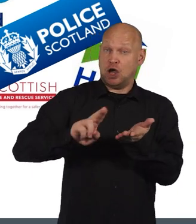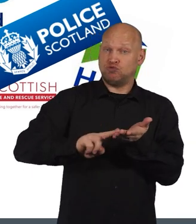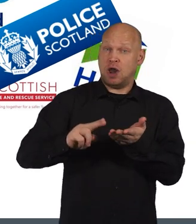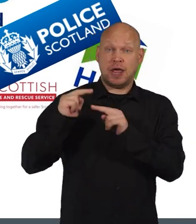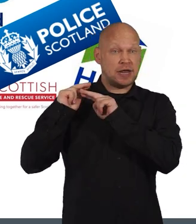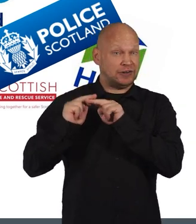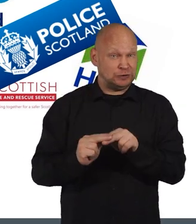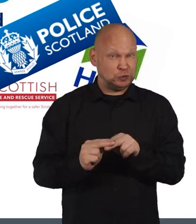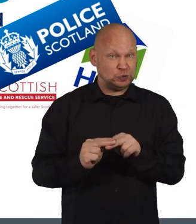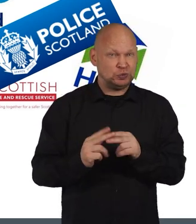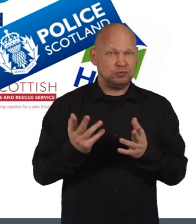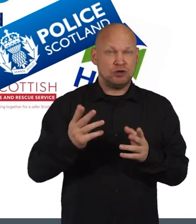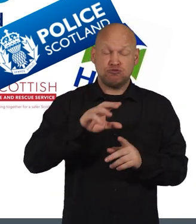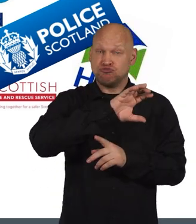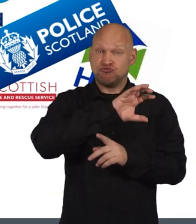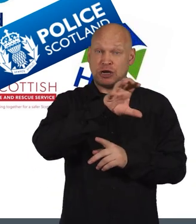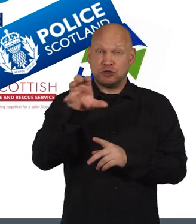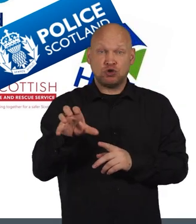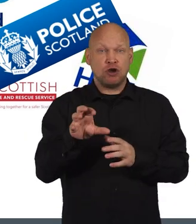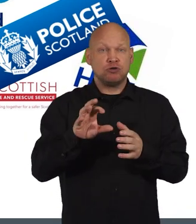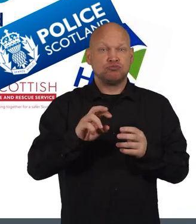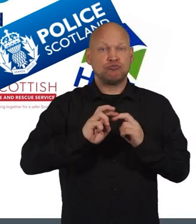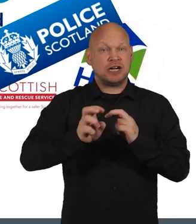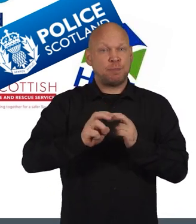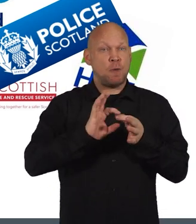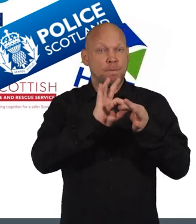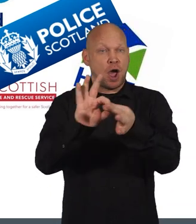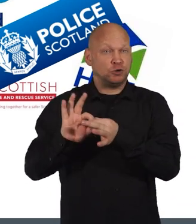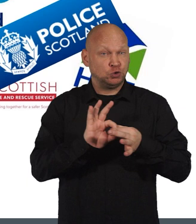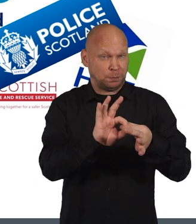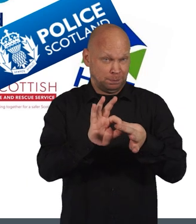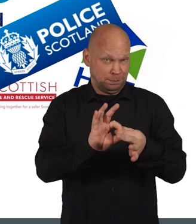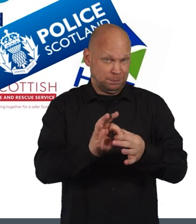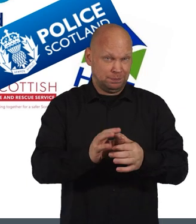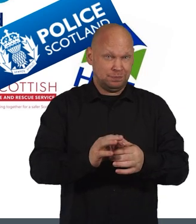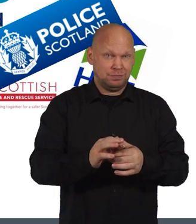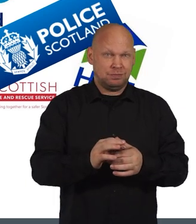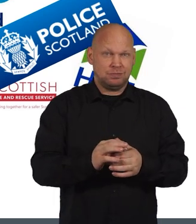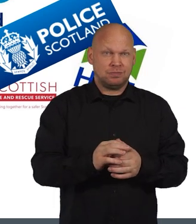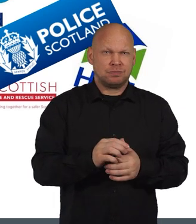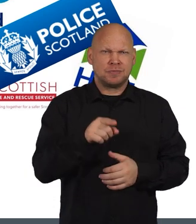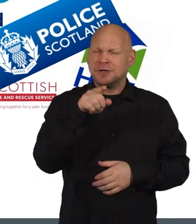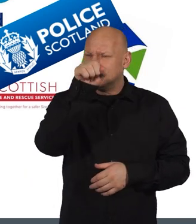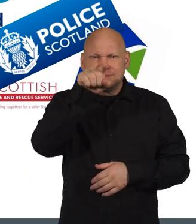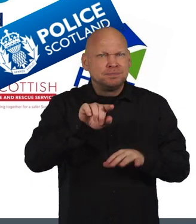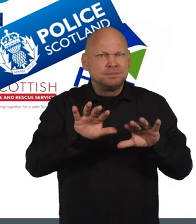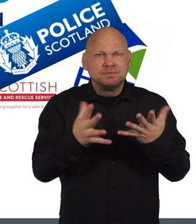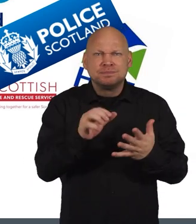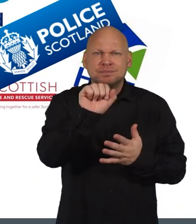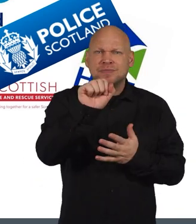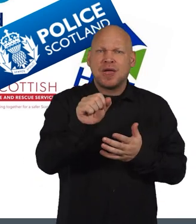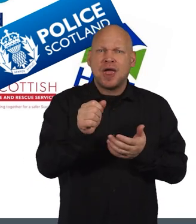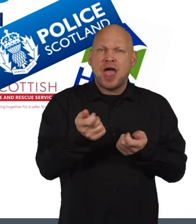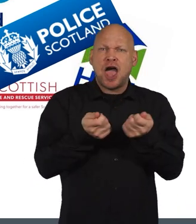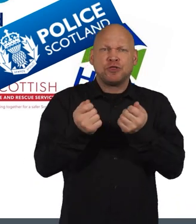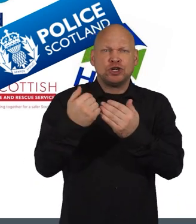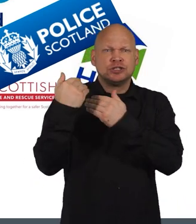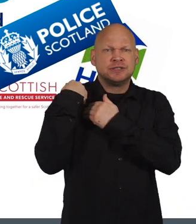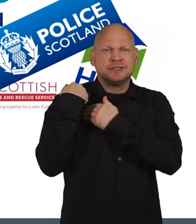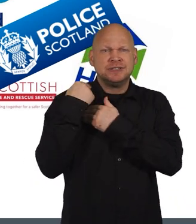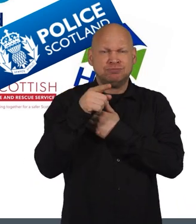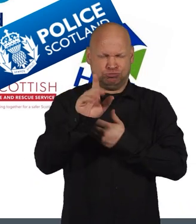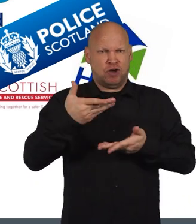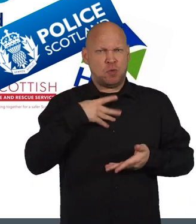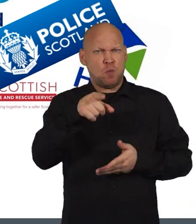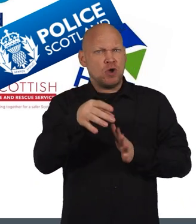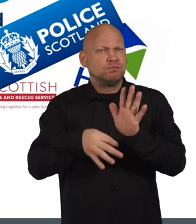Natural Heritage and Regional Transport Partnerships. If you can't see the authority responsible for